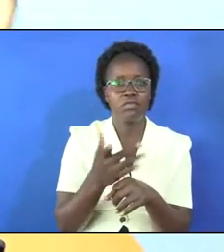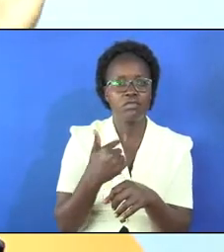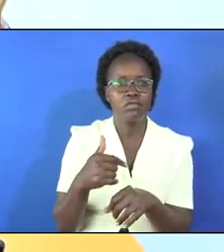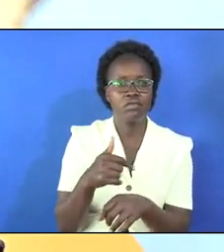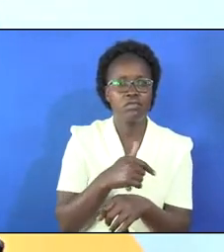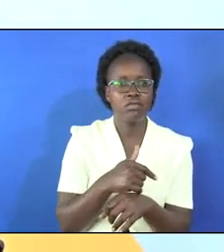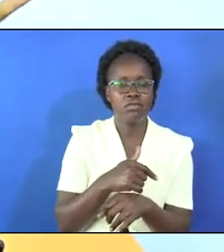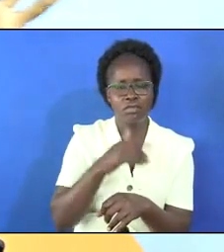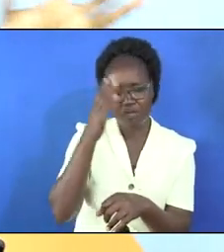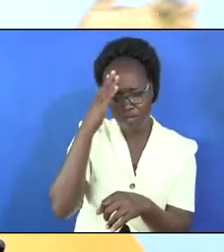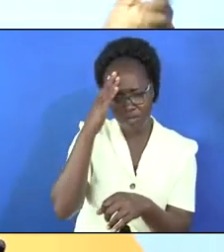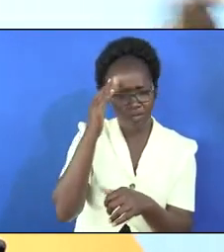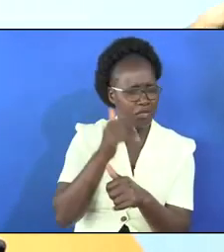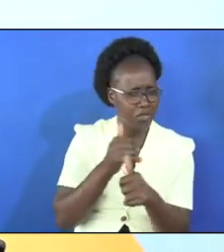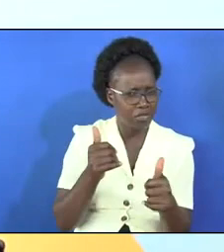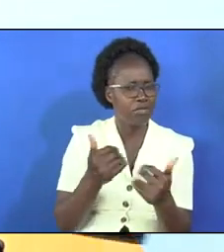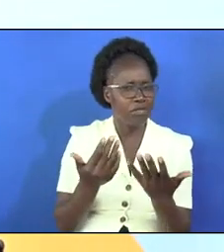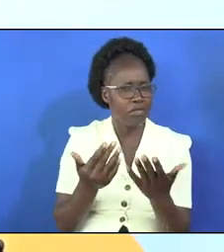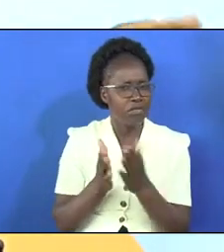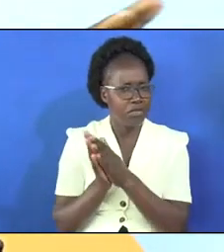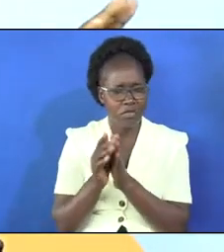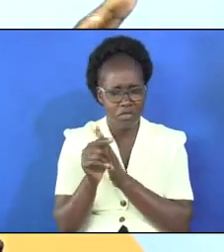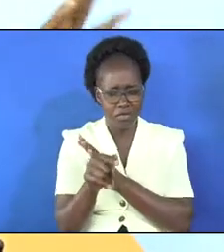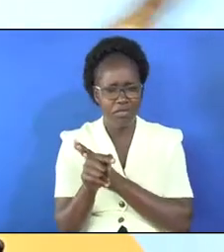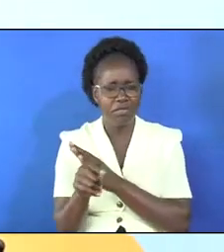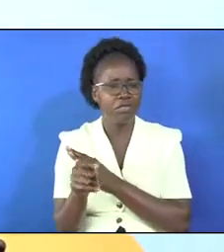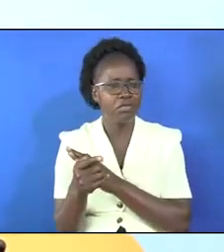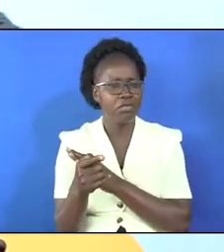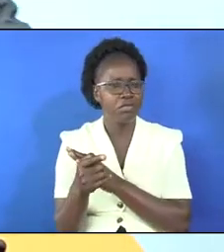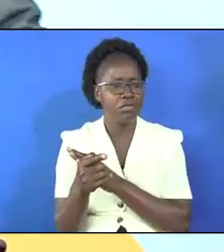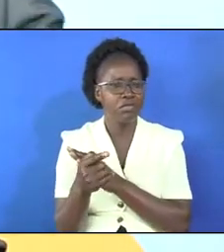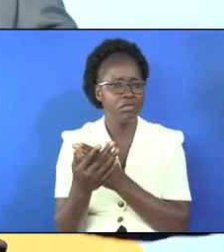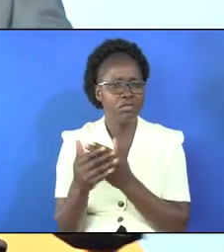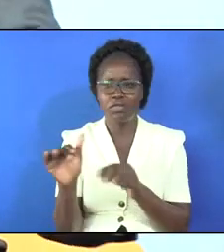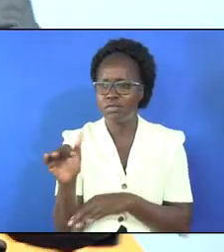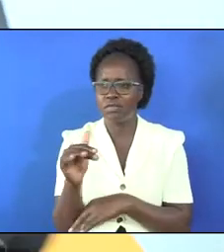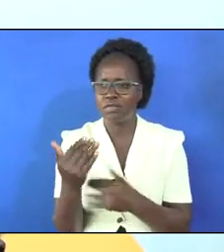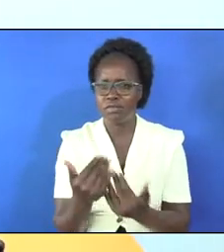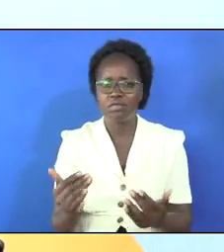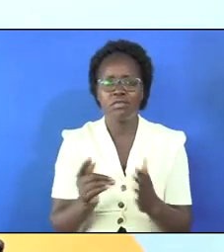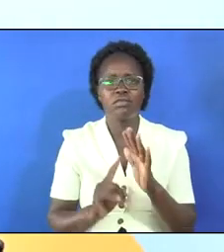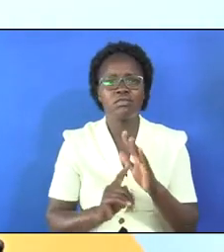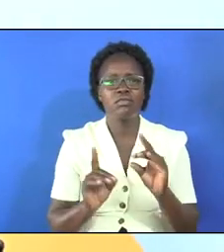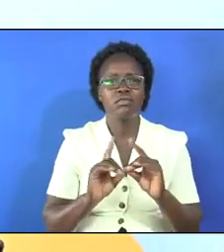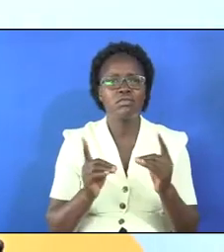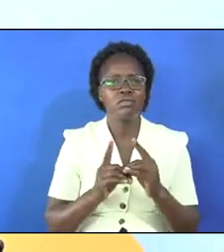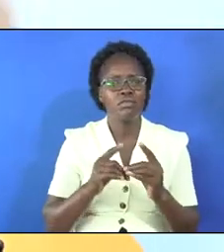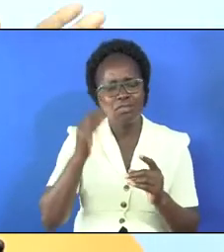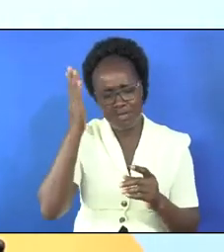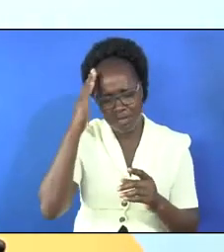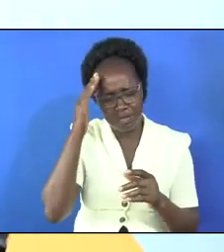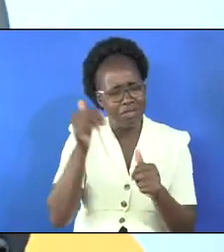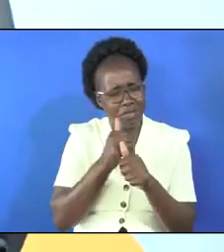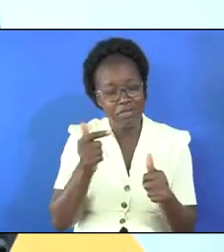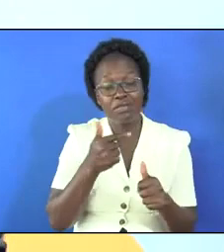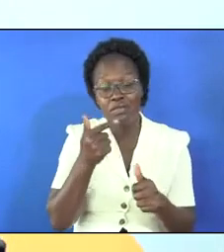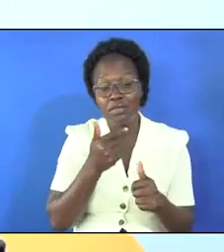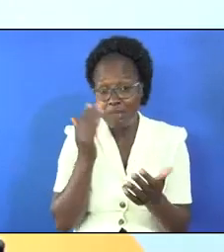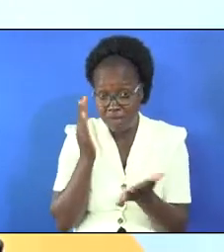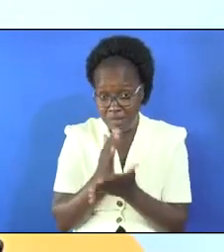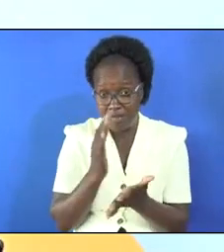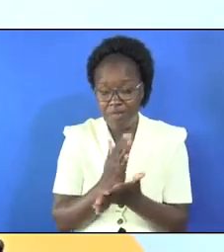us must have known because these are stories that you ask the children ministry department they will cram them and tell you